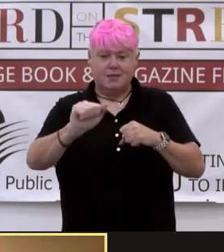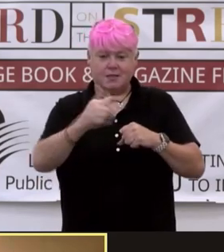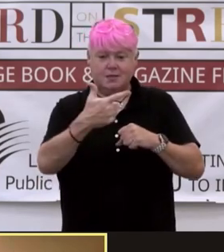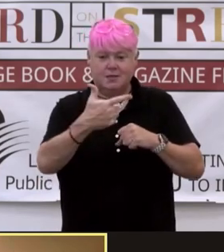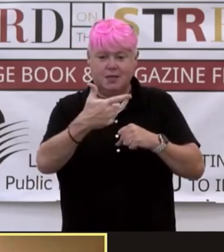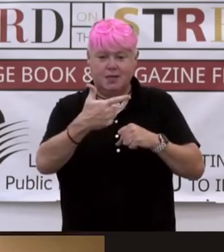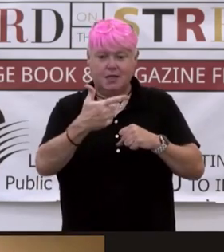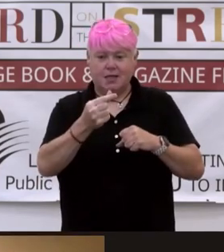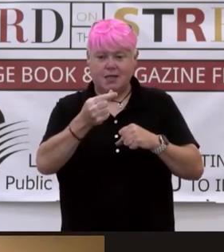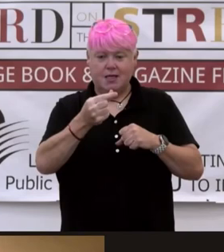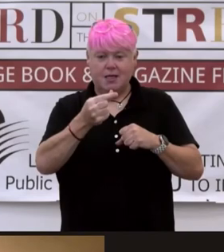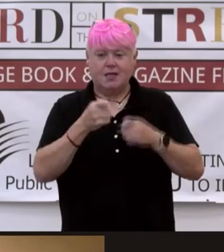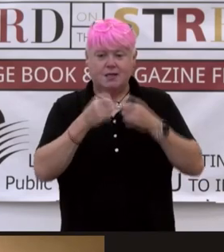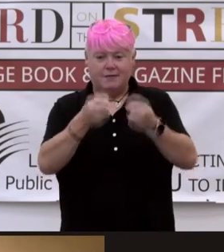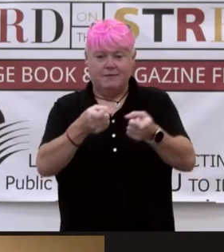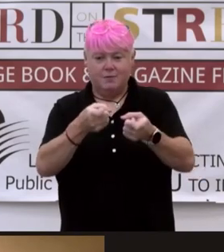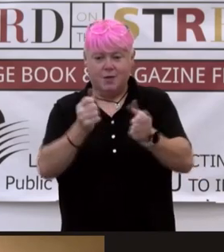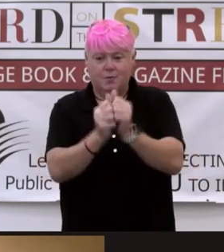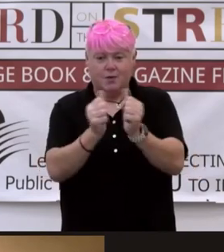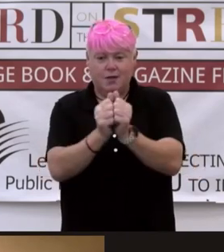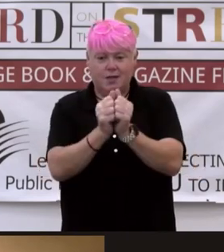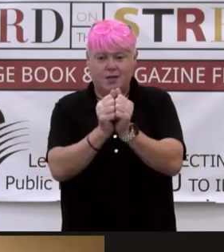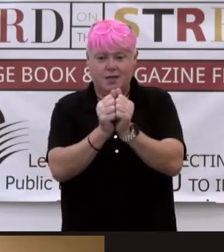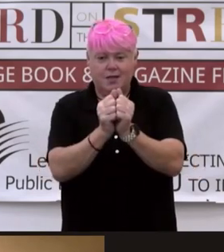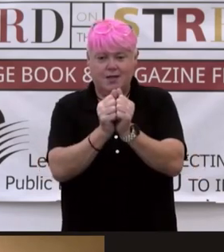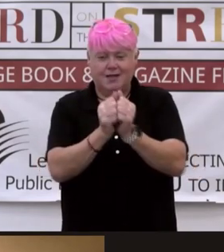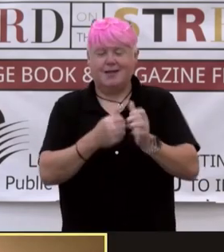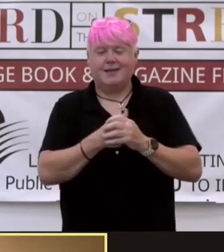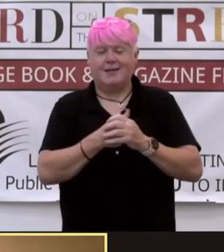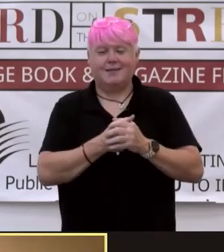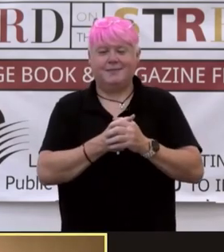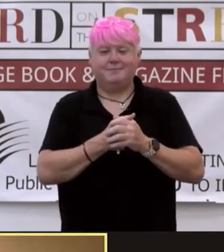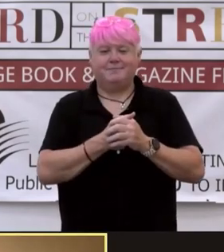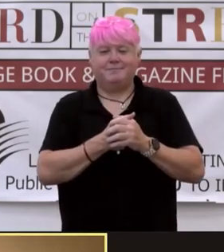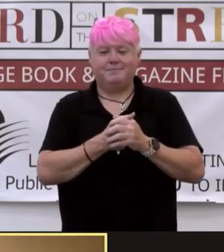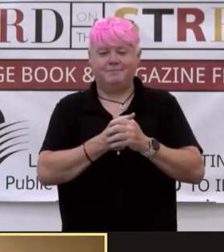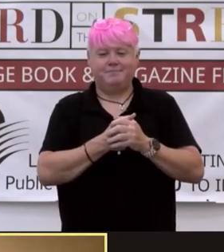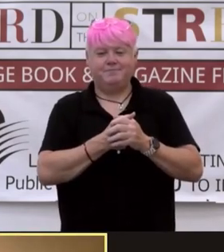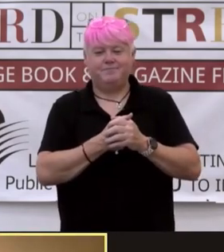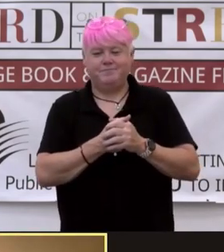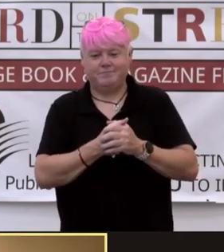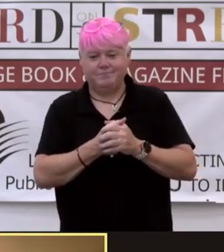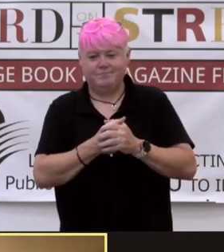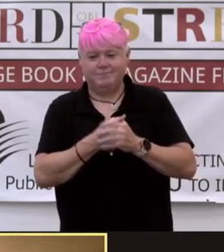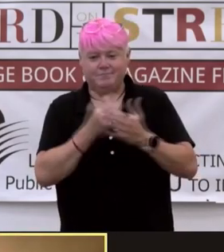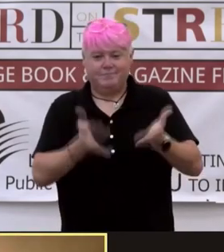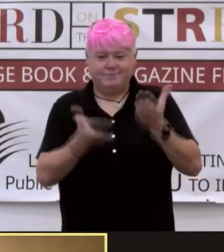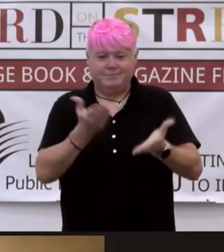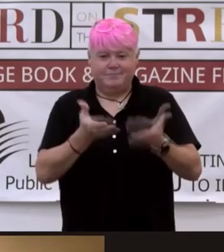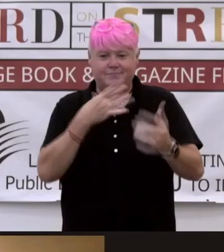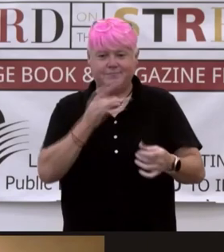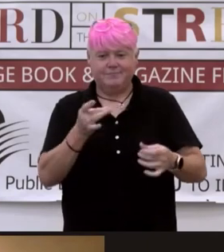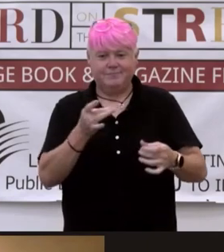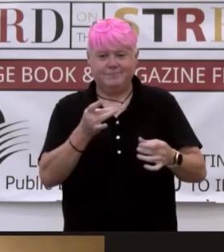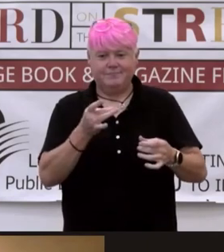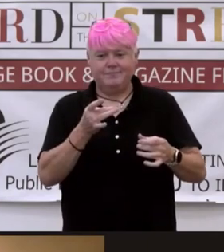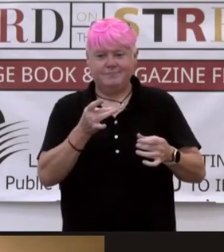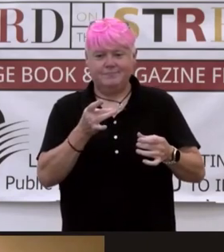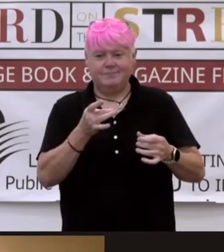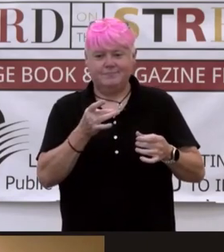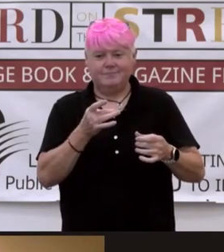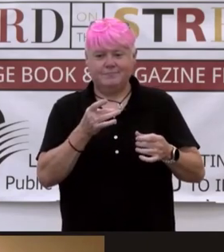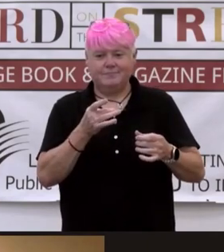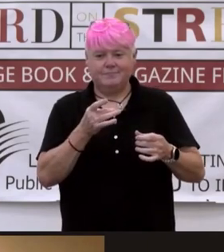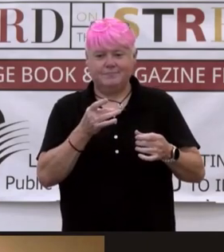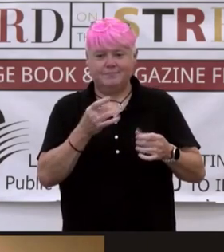art Excellent. Yeah, we can compare it with swag. I have some art that you guys might enjoy. We absolutely have three